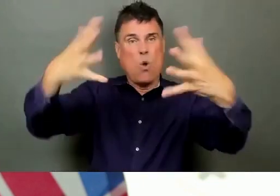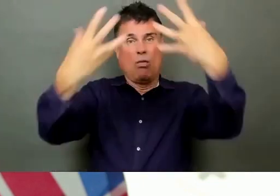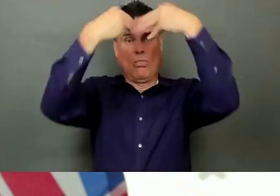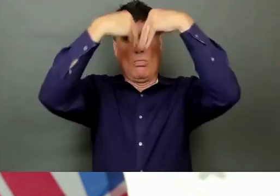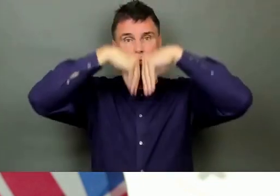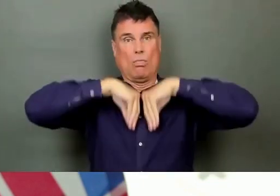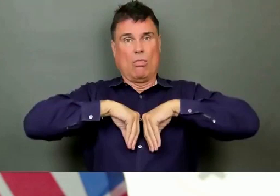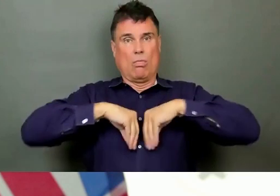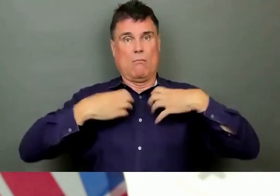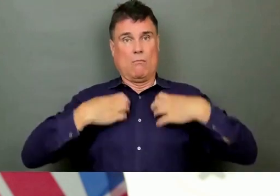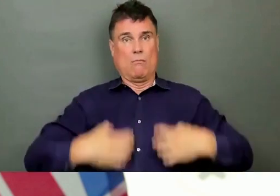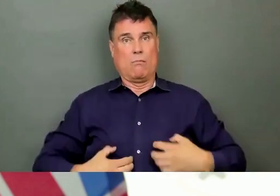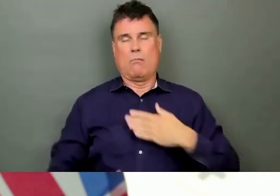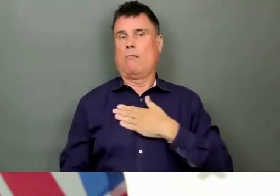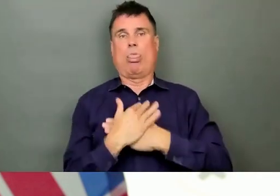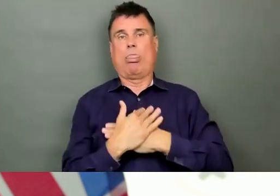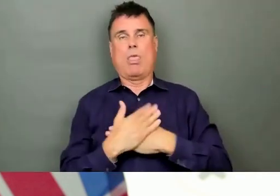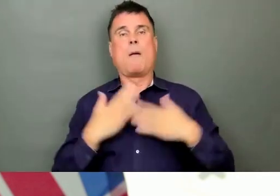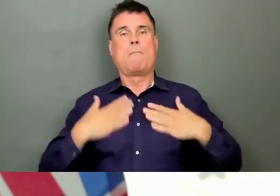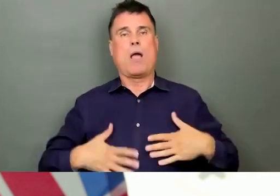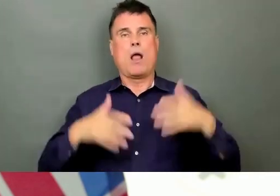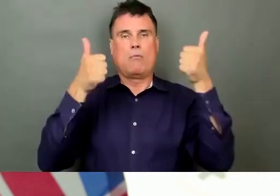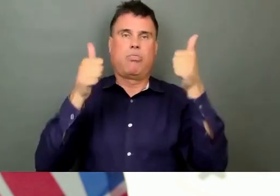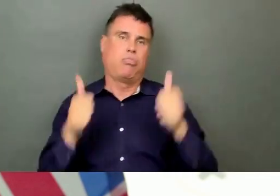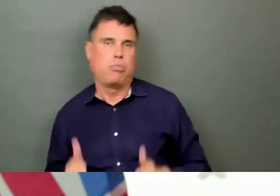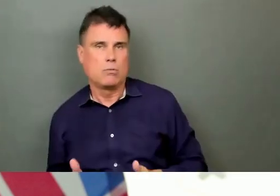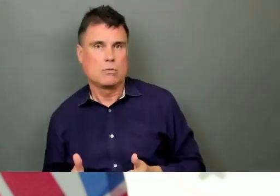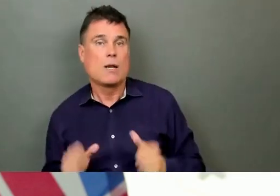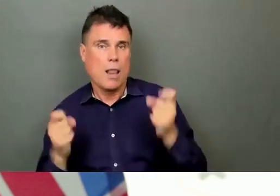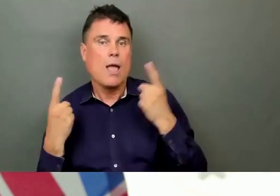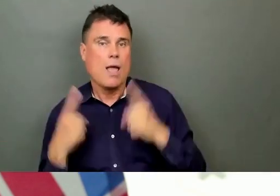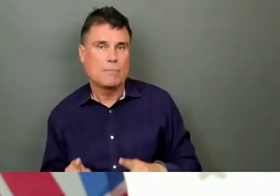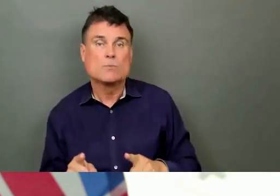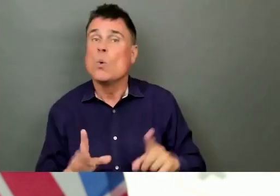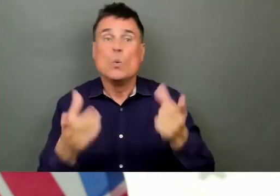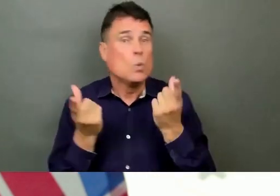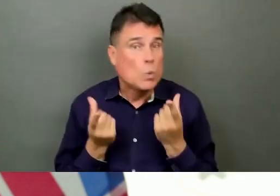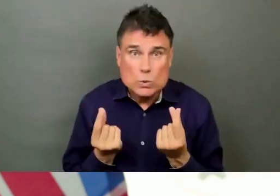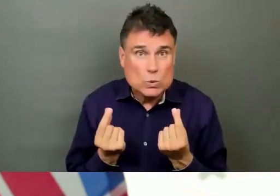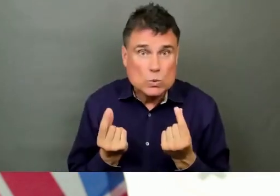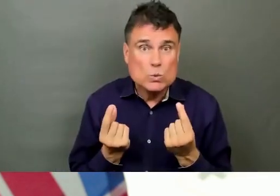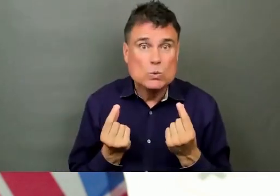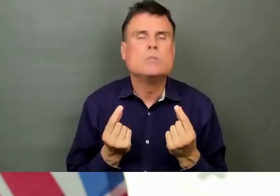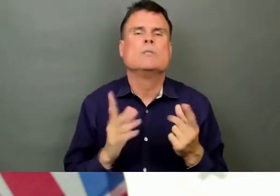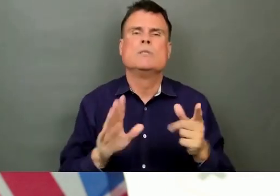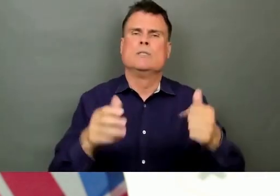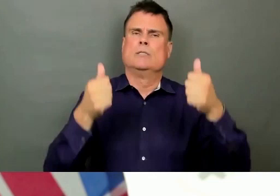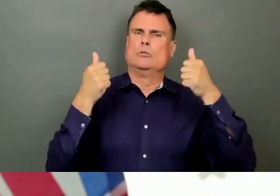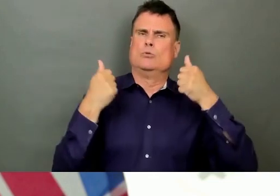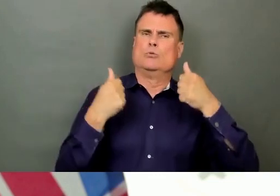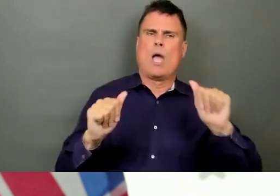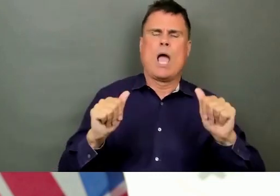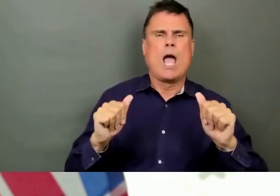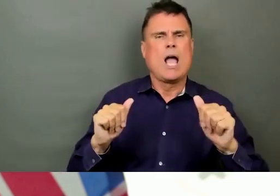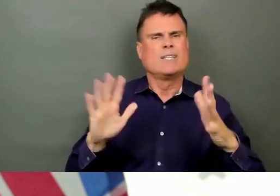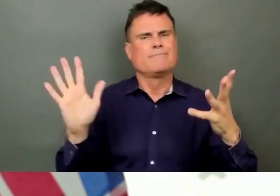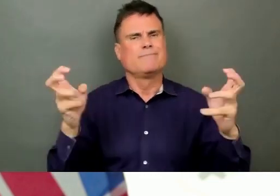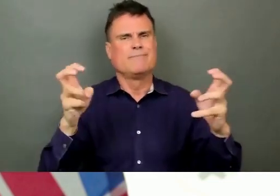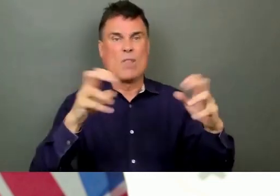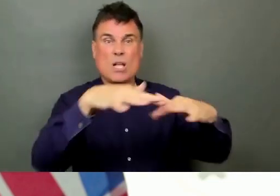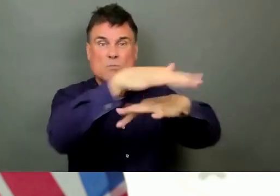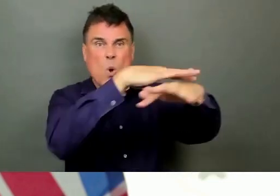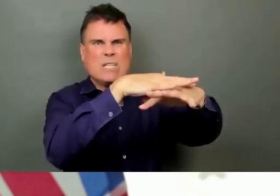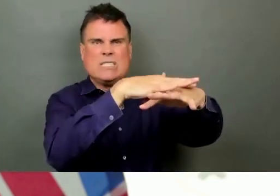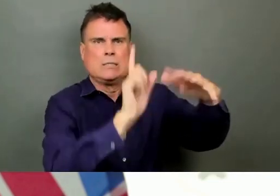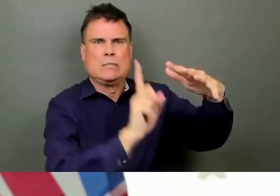minimize your exposure. That means running a portable air cleaner in your house if you can or making a do-it